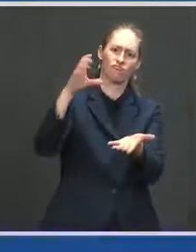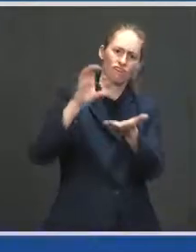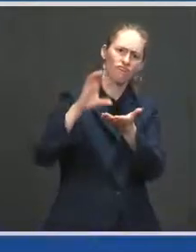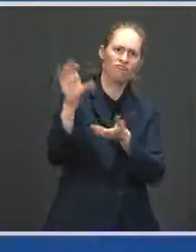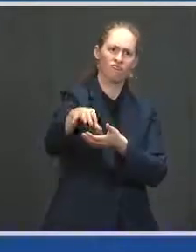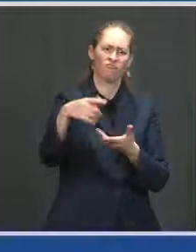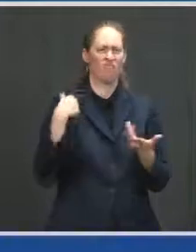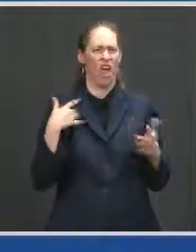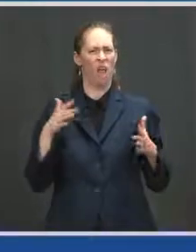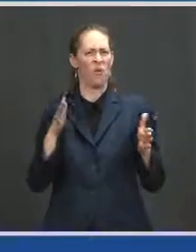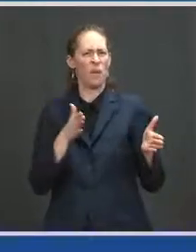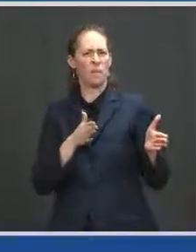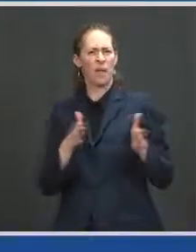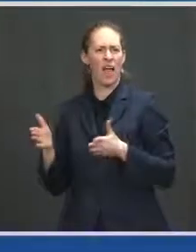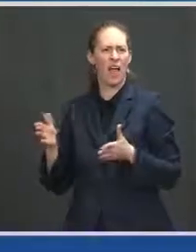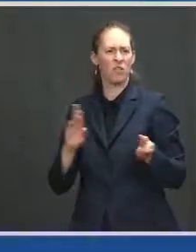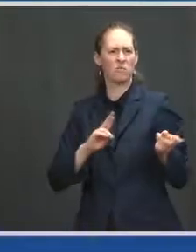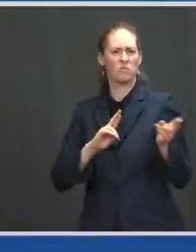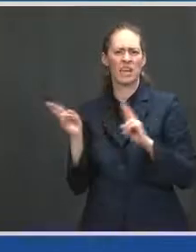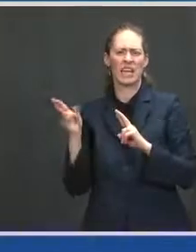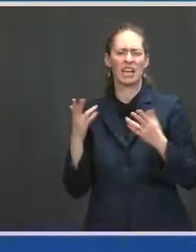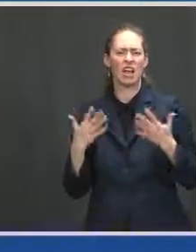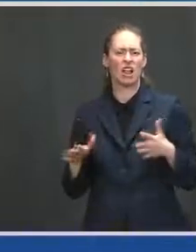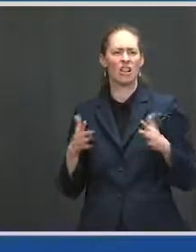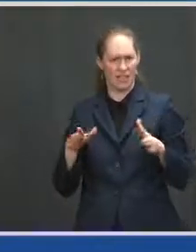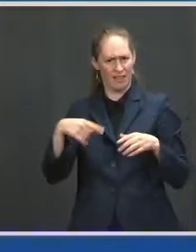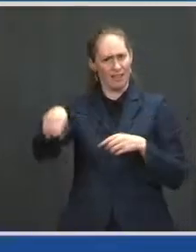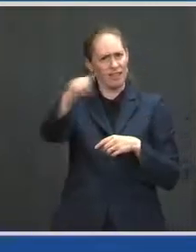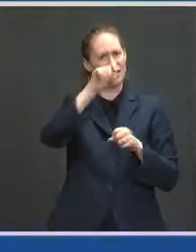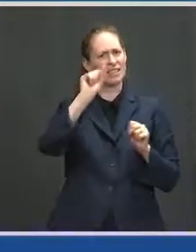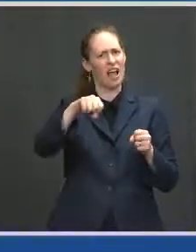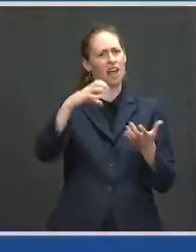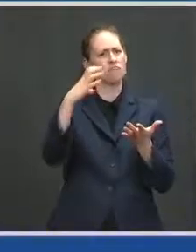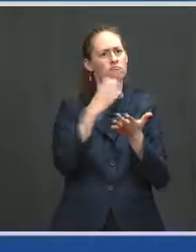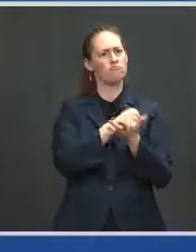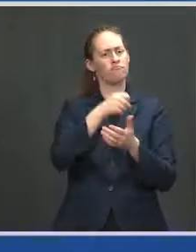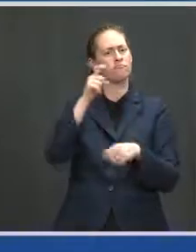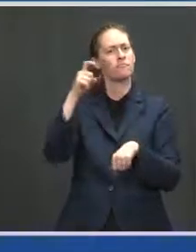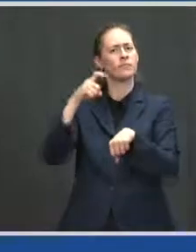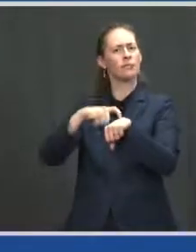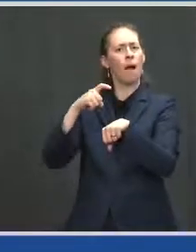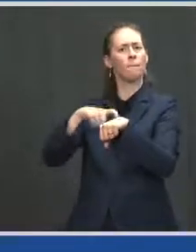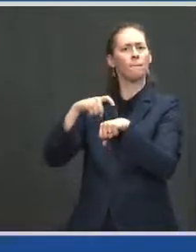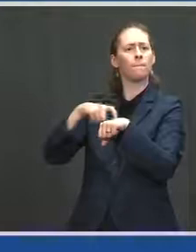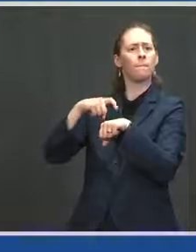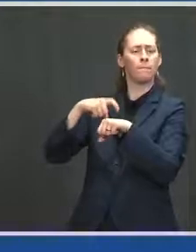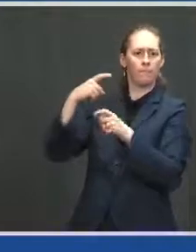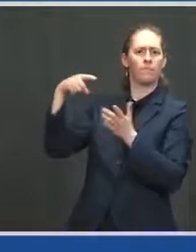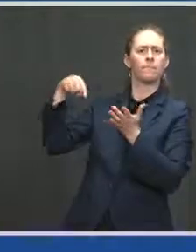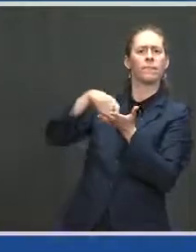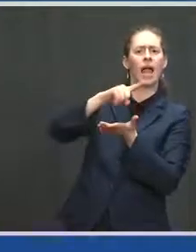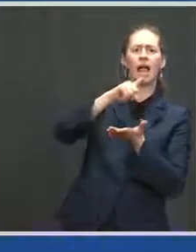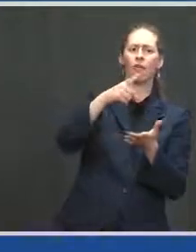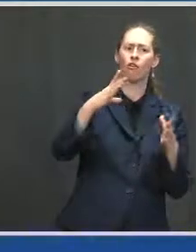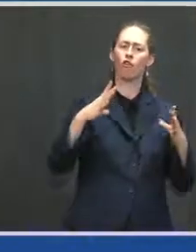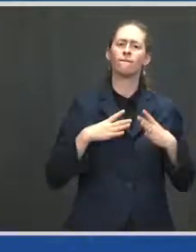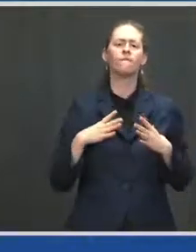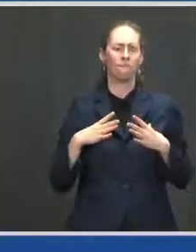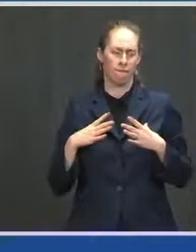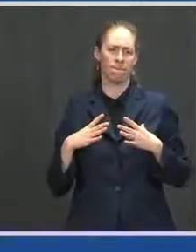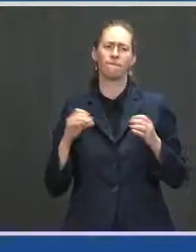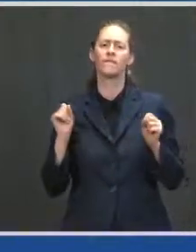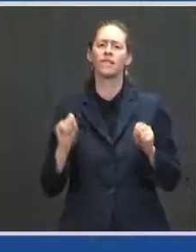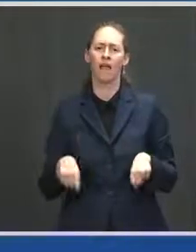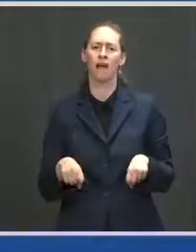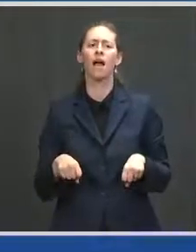millions of workers across the country are eligible for paid time off and incentives from their employers. I'm